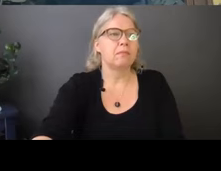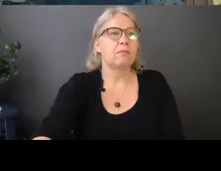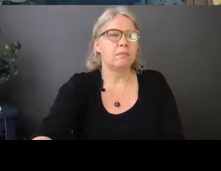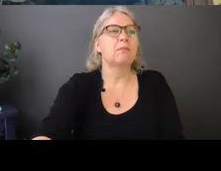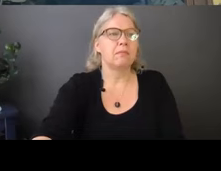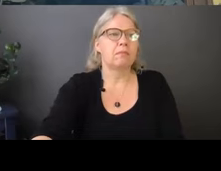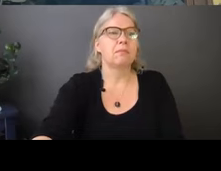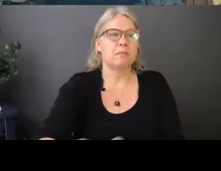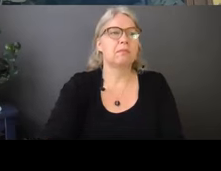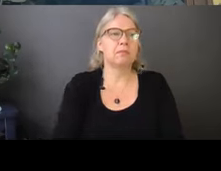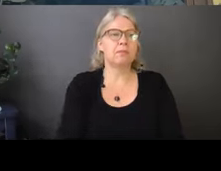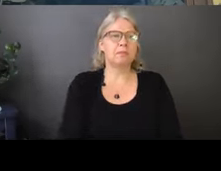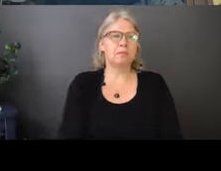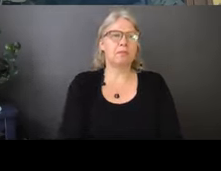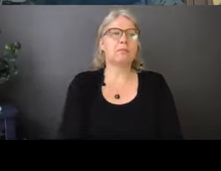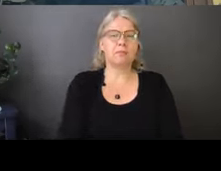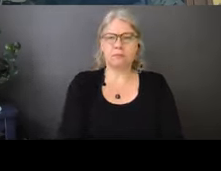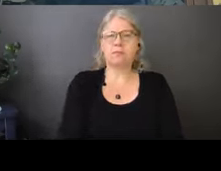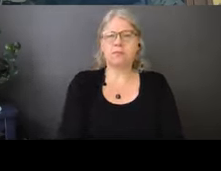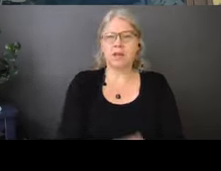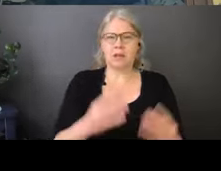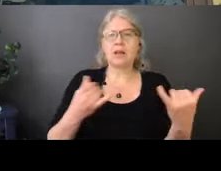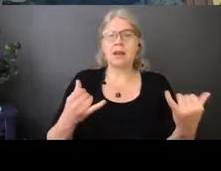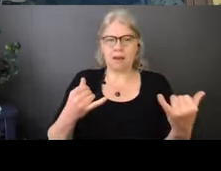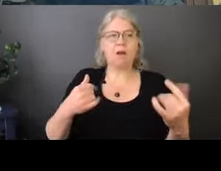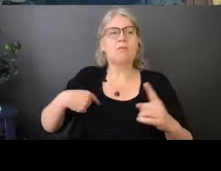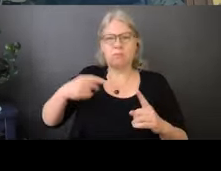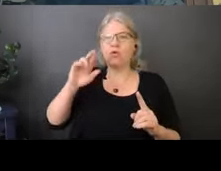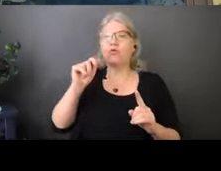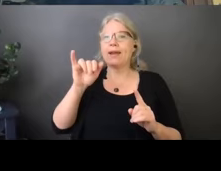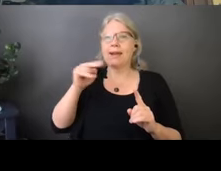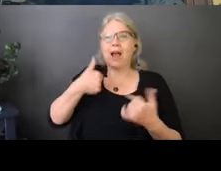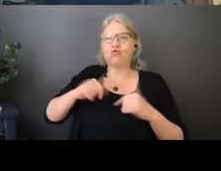So I can try putting the spotlight for everyone on.